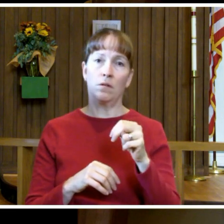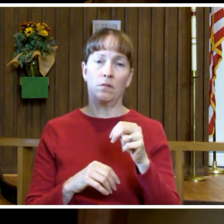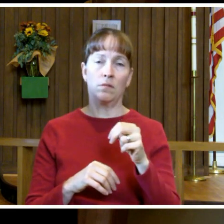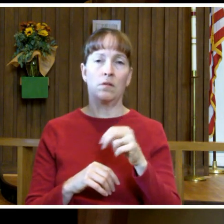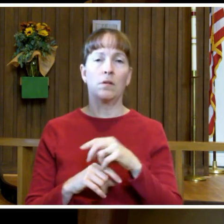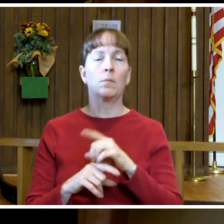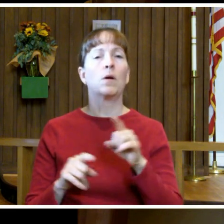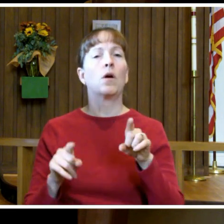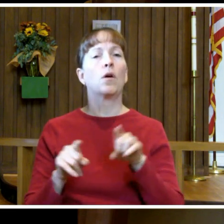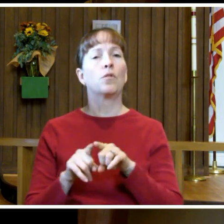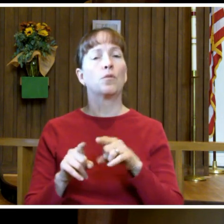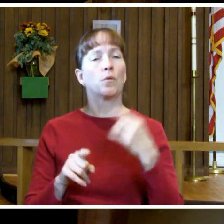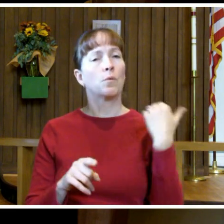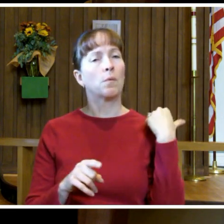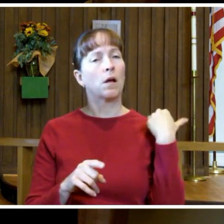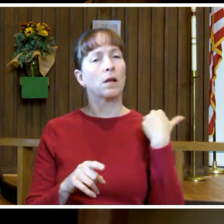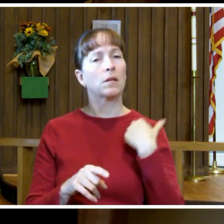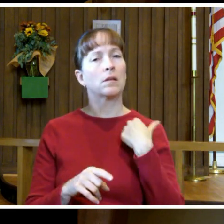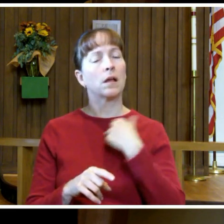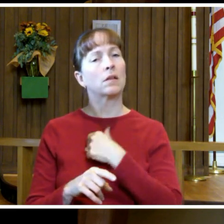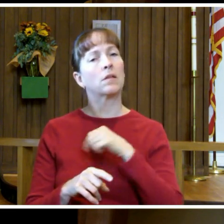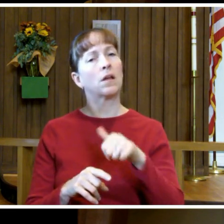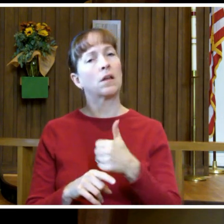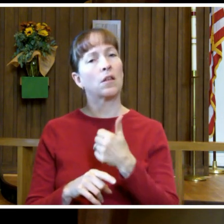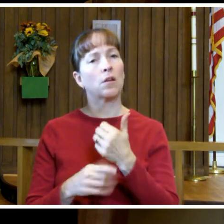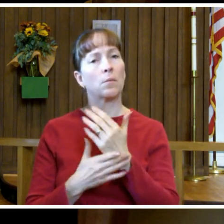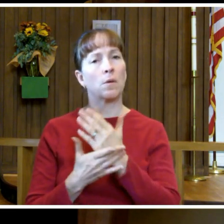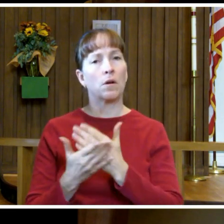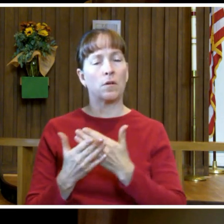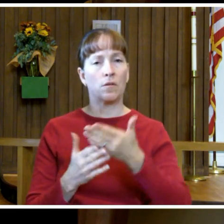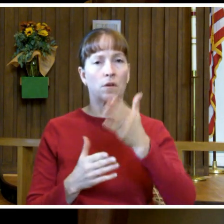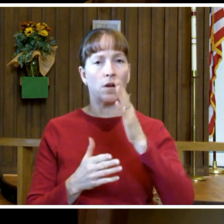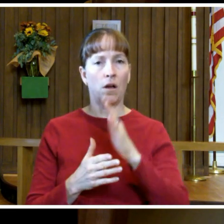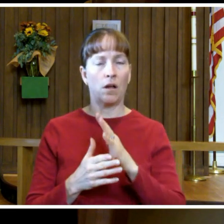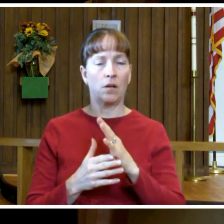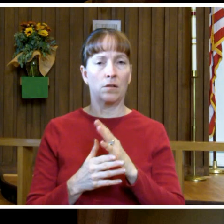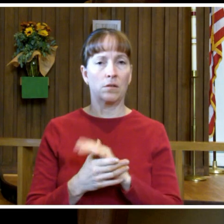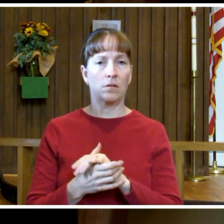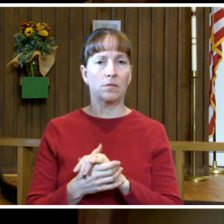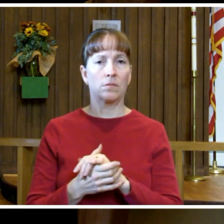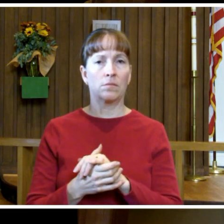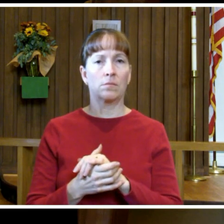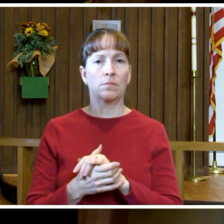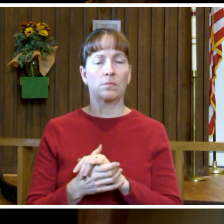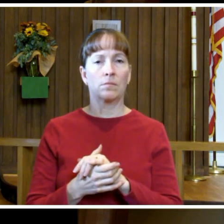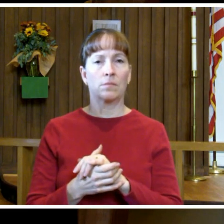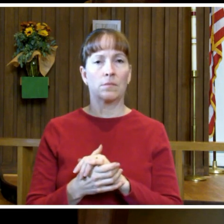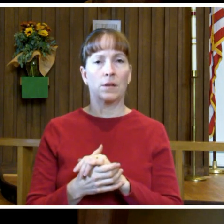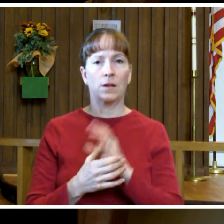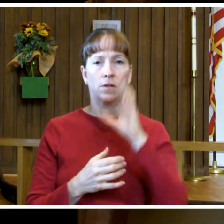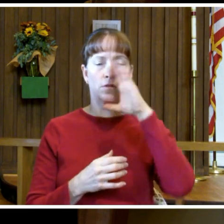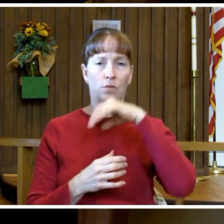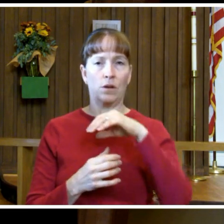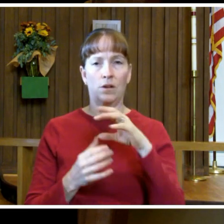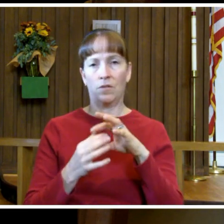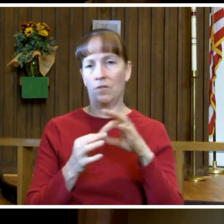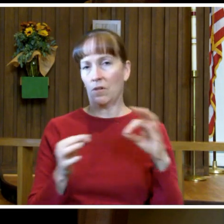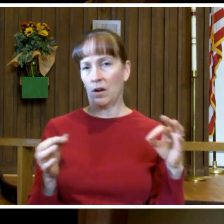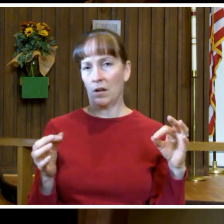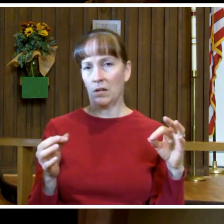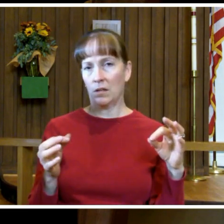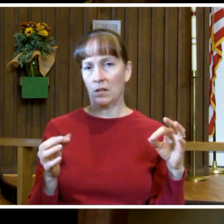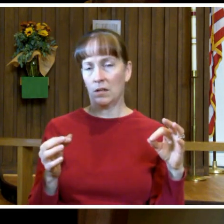But he also reminds us of another aspect of God's mercy in a very strange phrase.